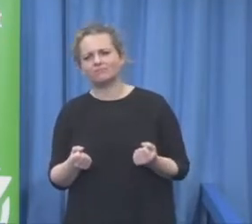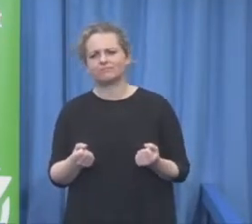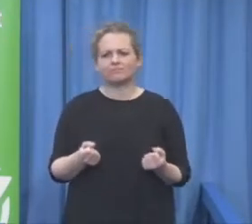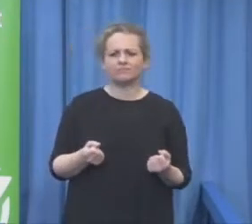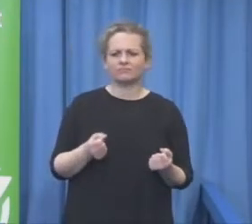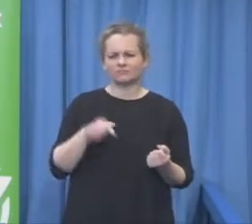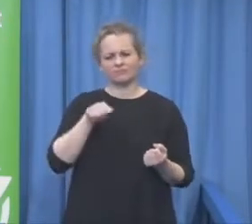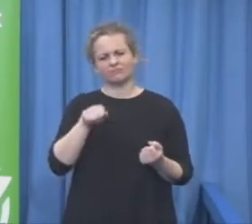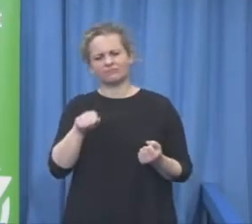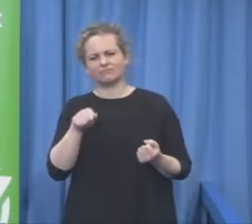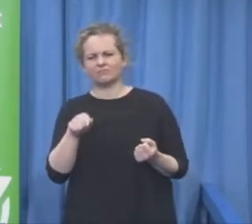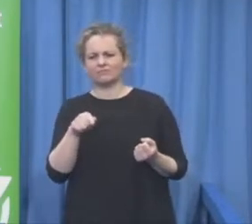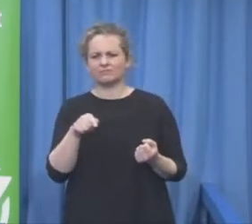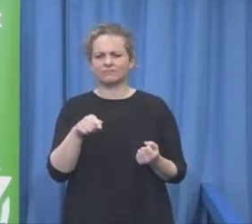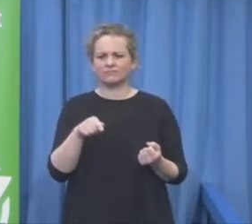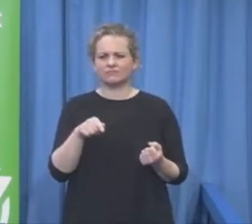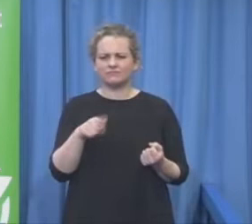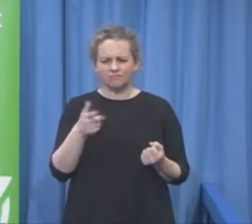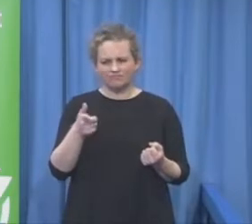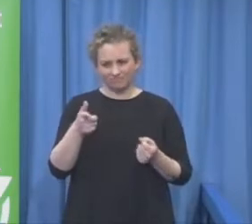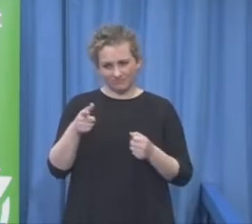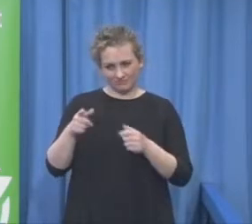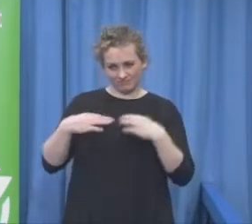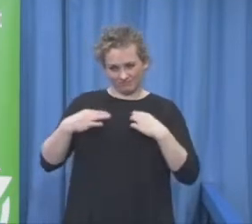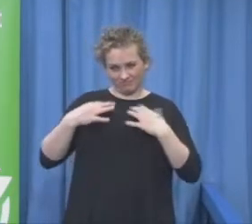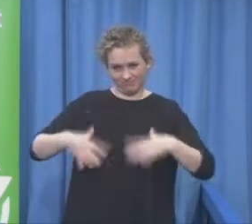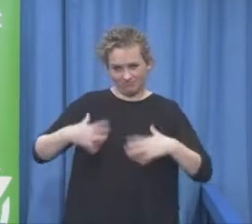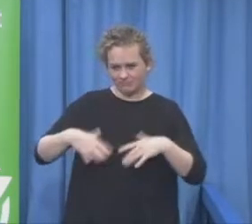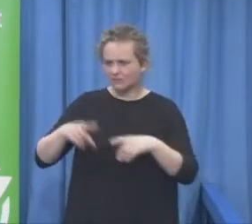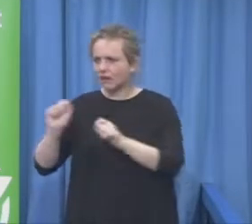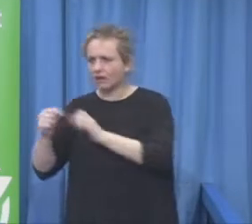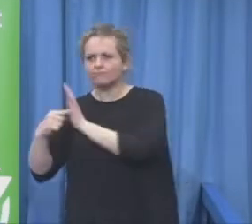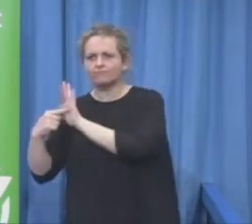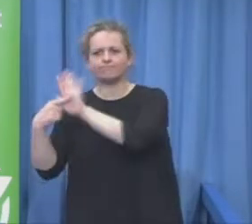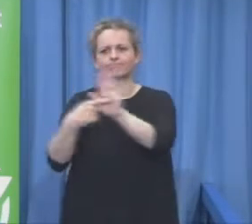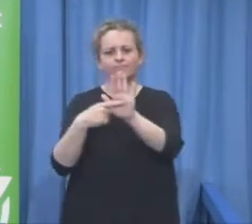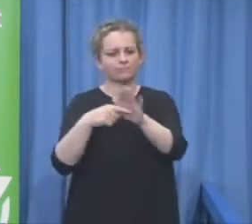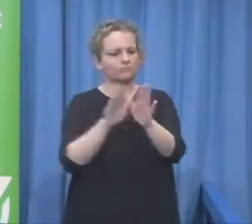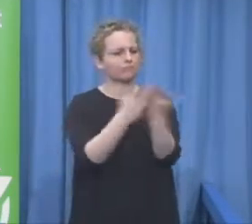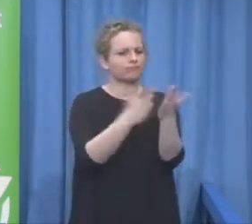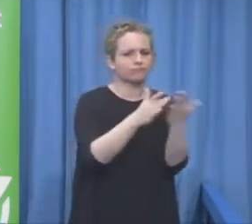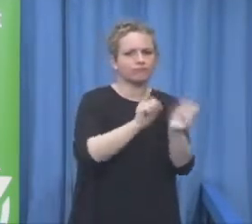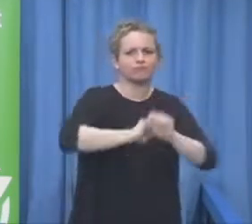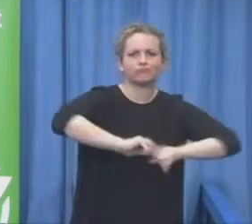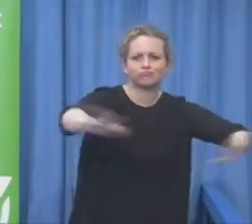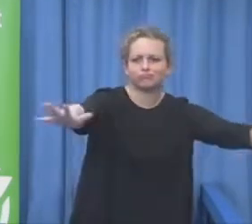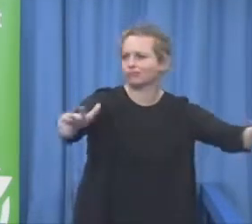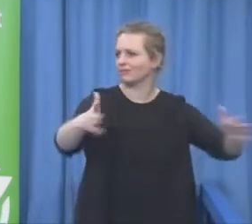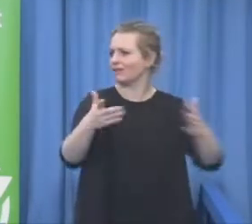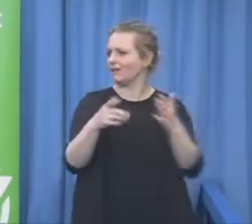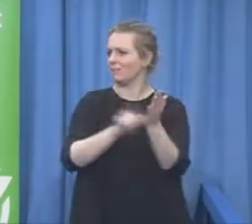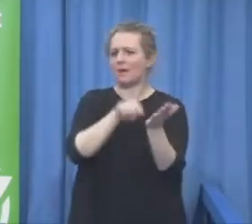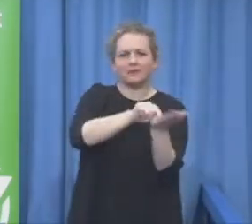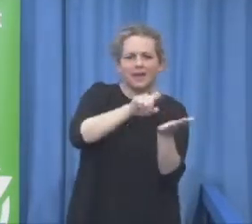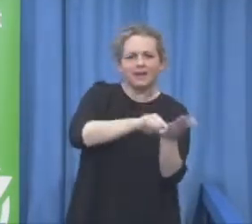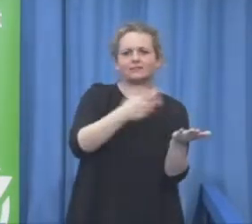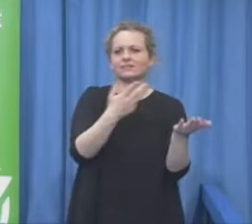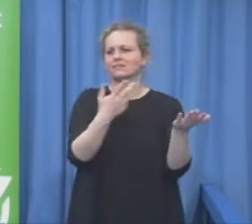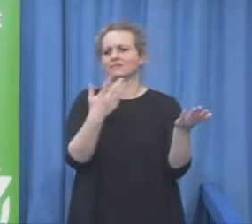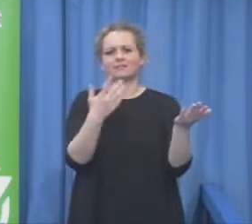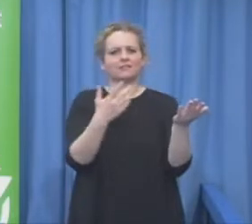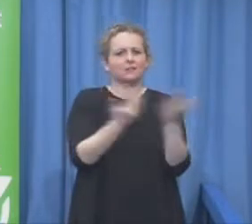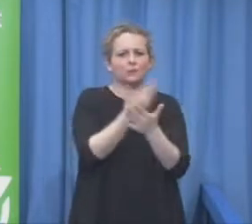TV show I would be happy so that such like today this is our very